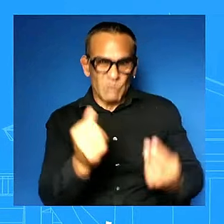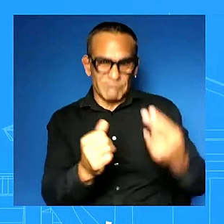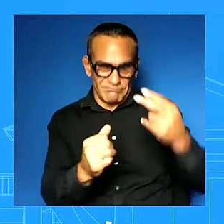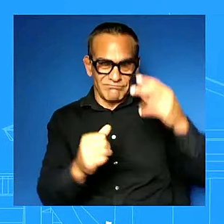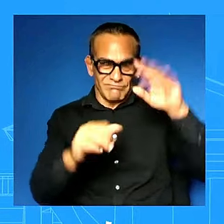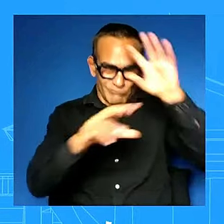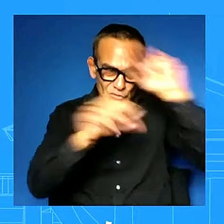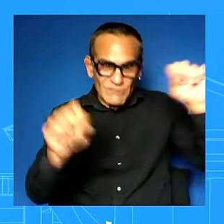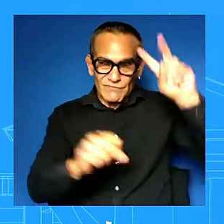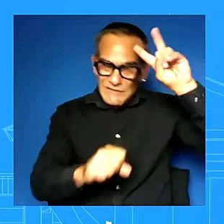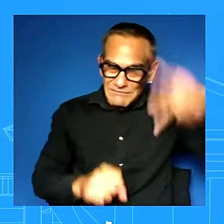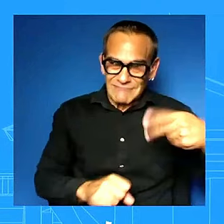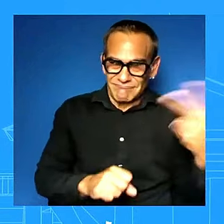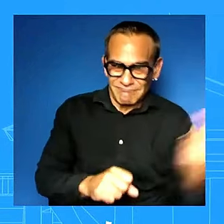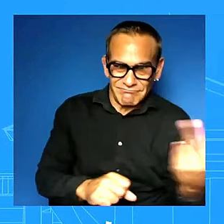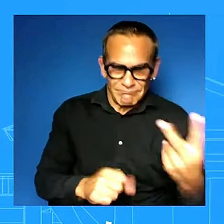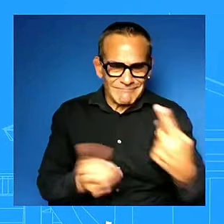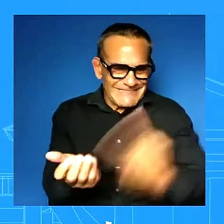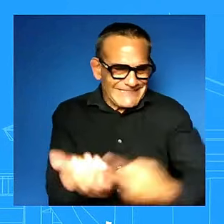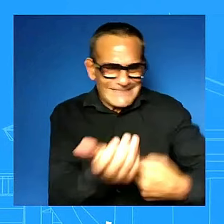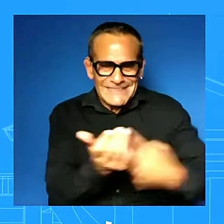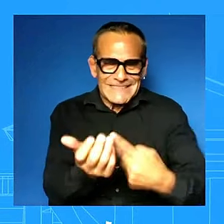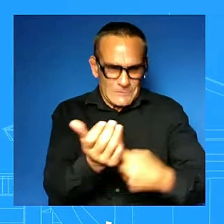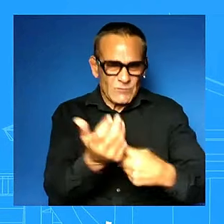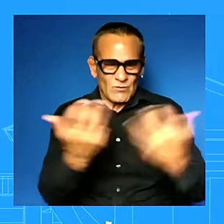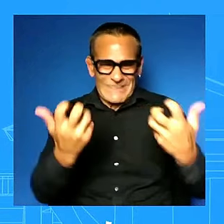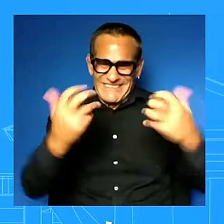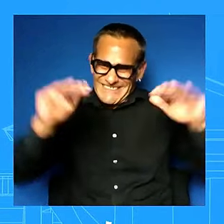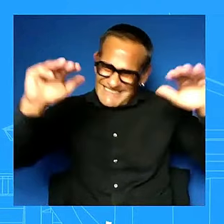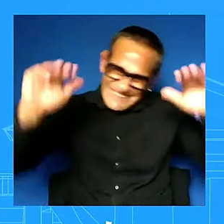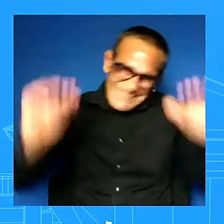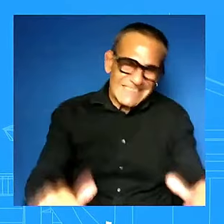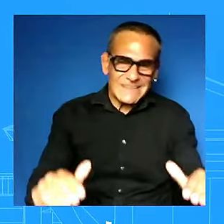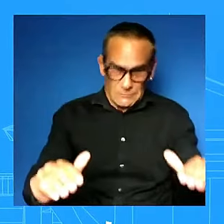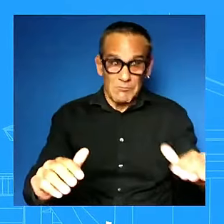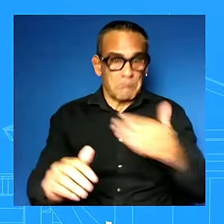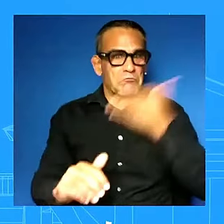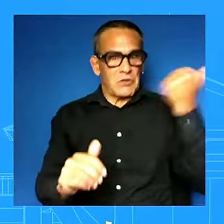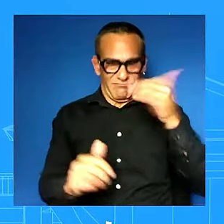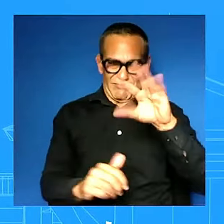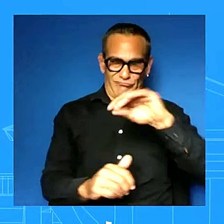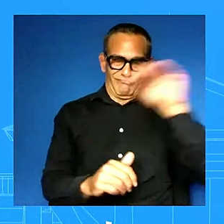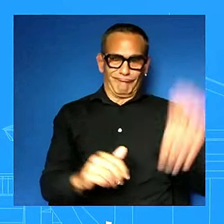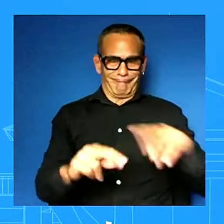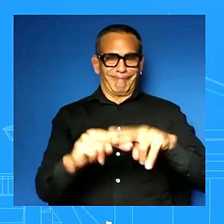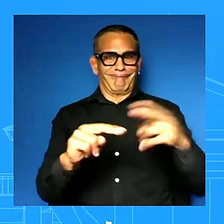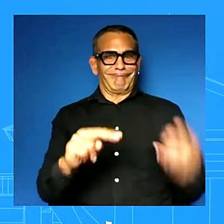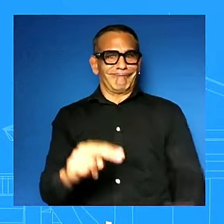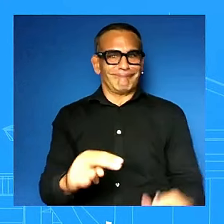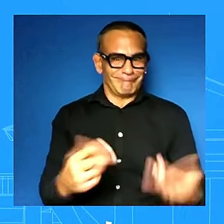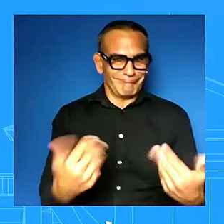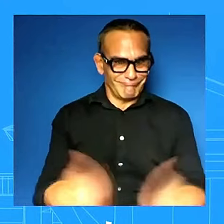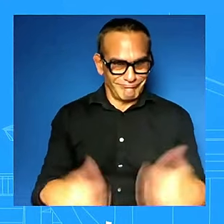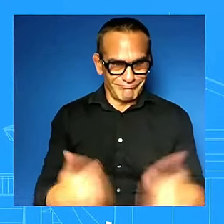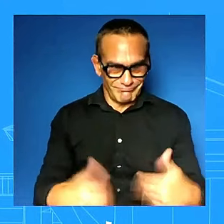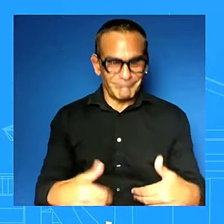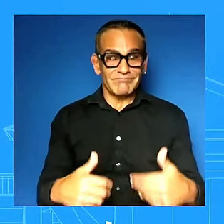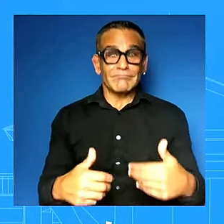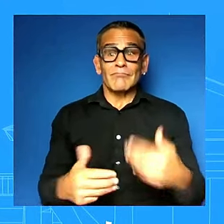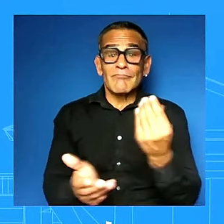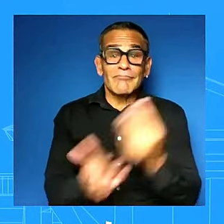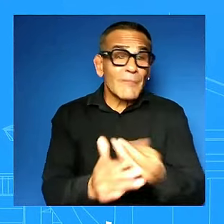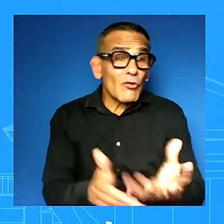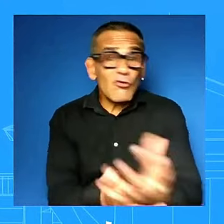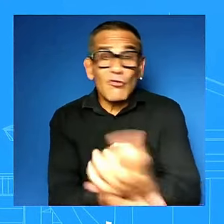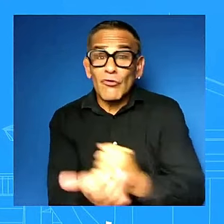that's important uh you see wages are rising faster than prices are nearly uh 16 million jobs